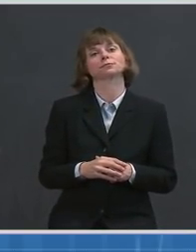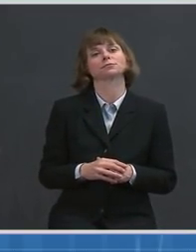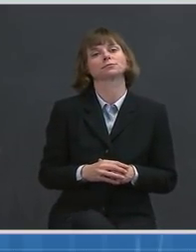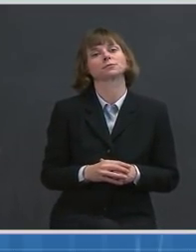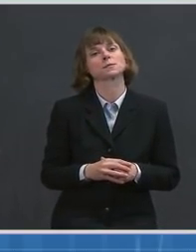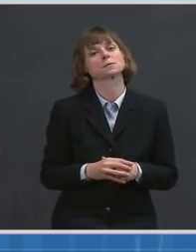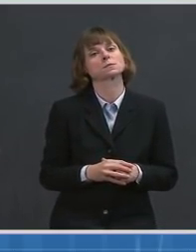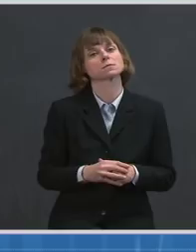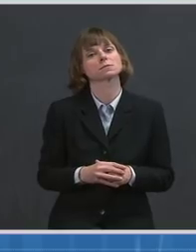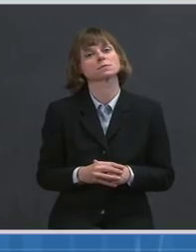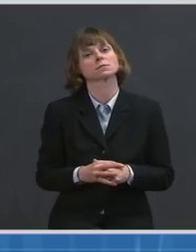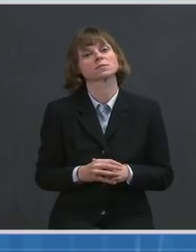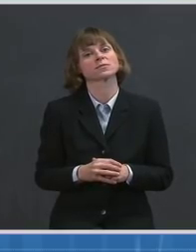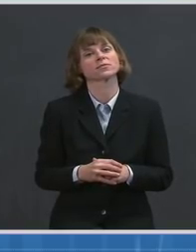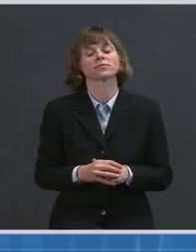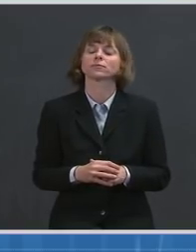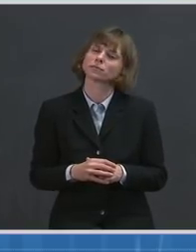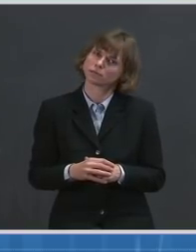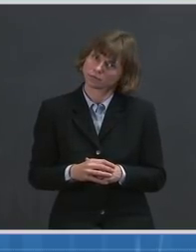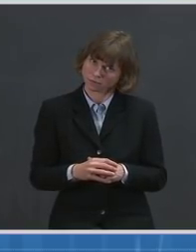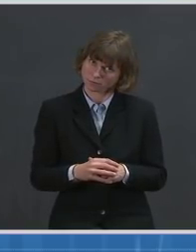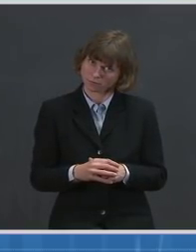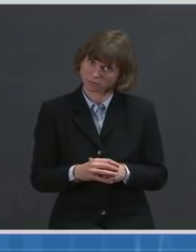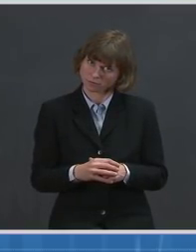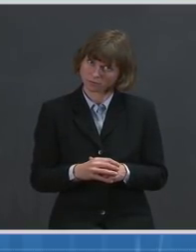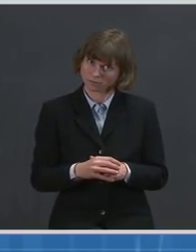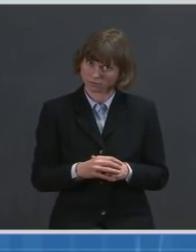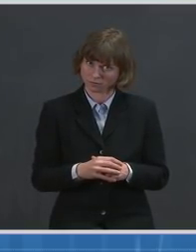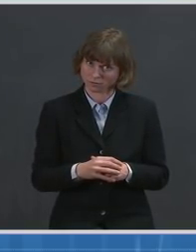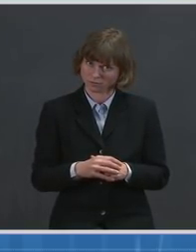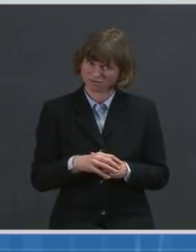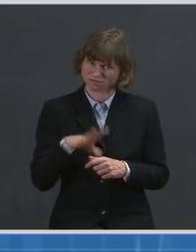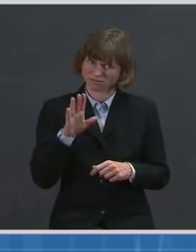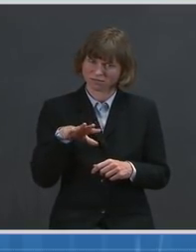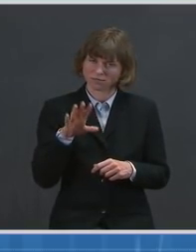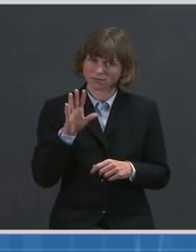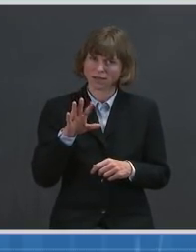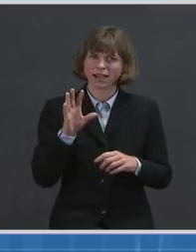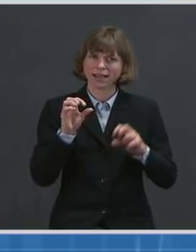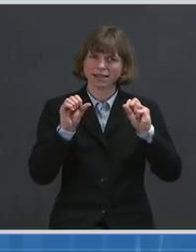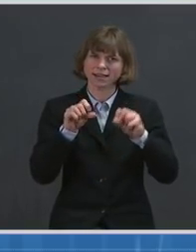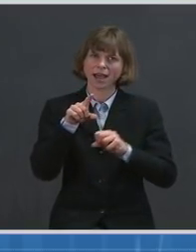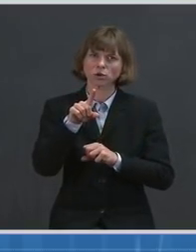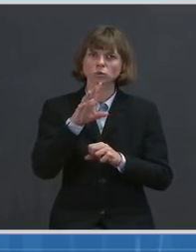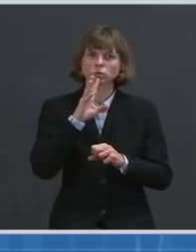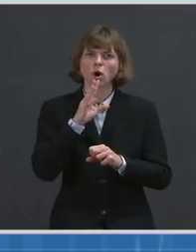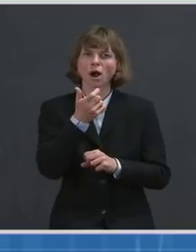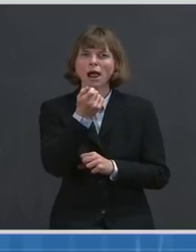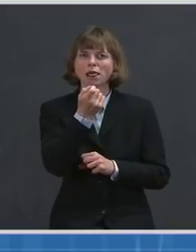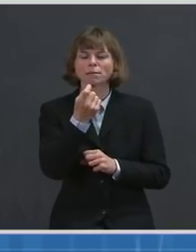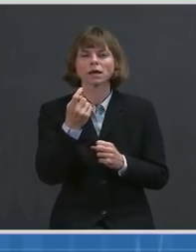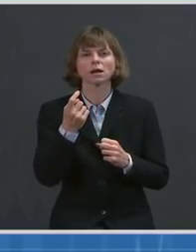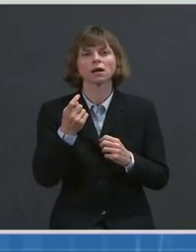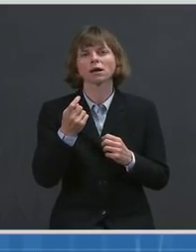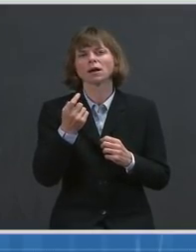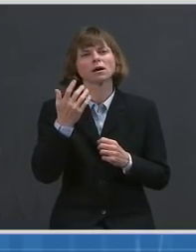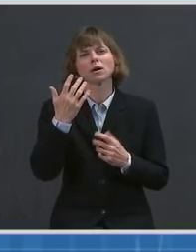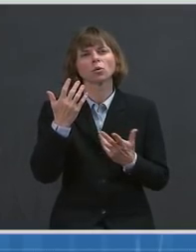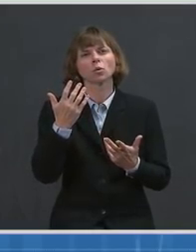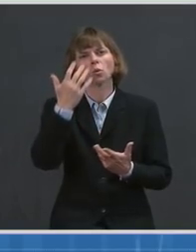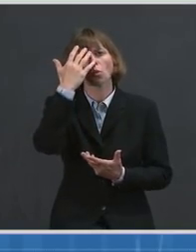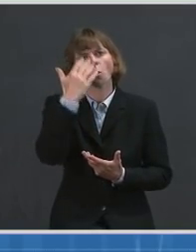The Can you talk a little bit about why the President felt the need to set out